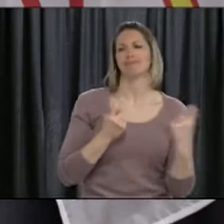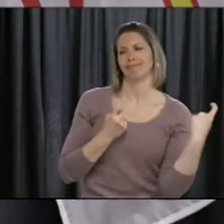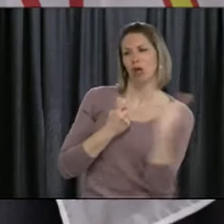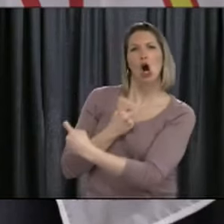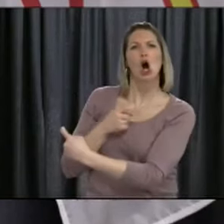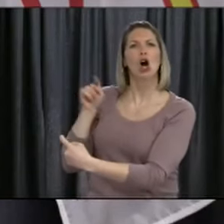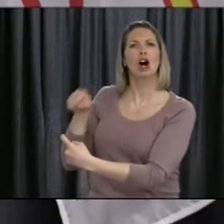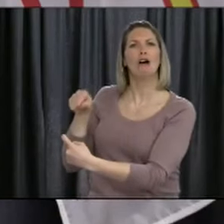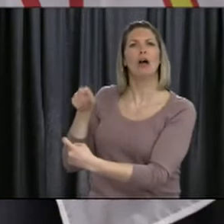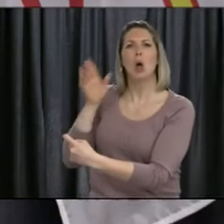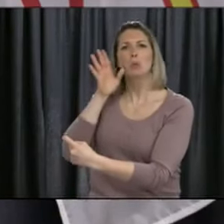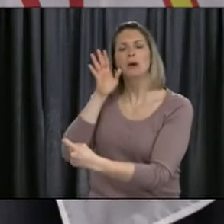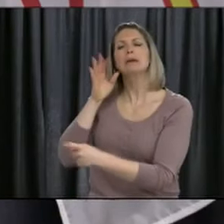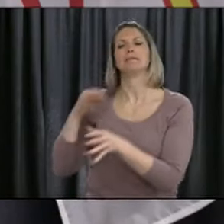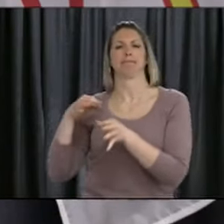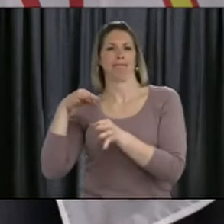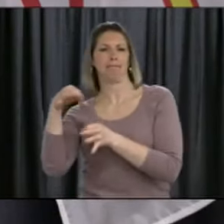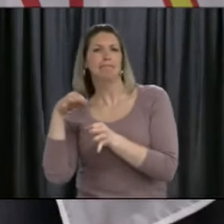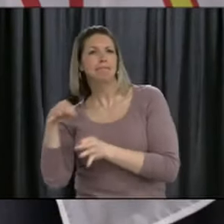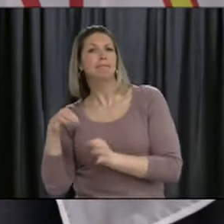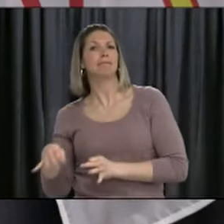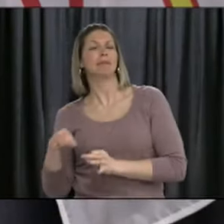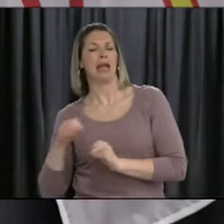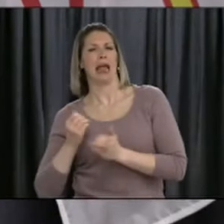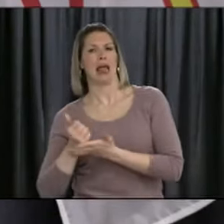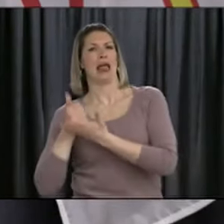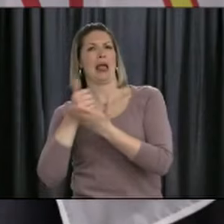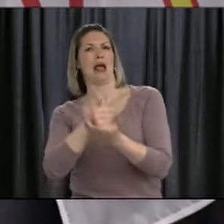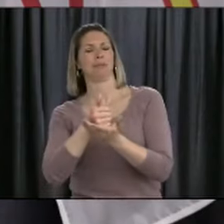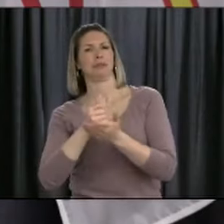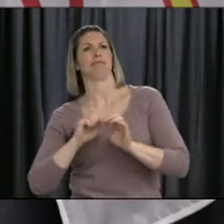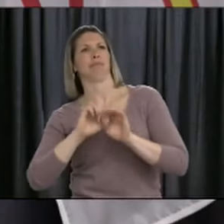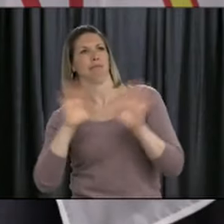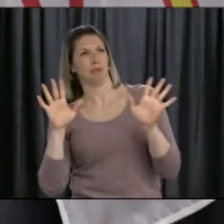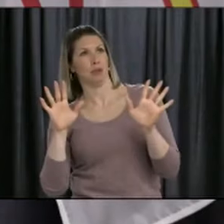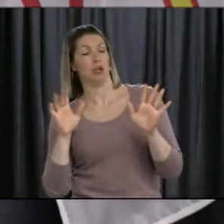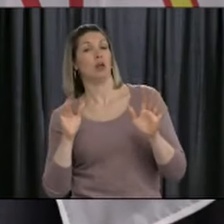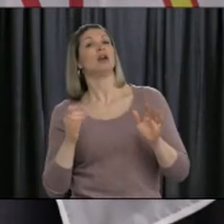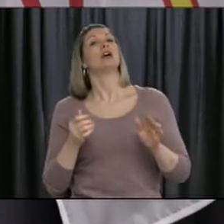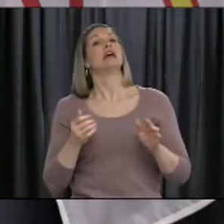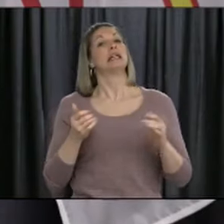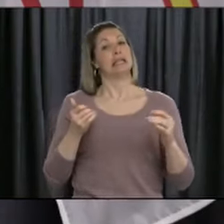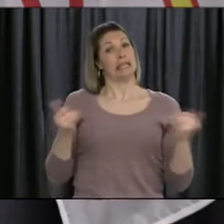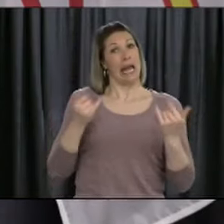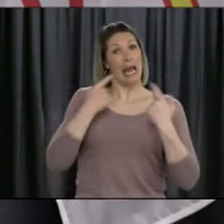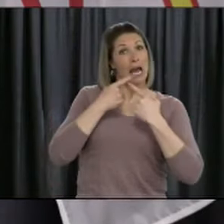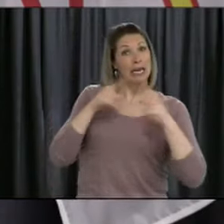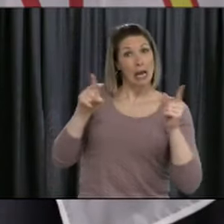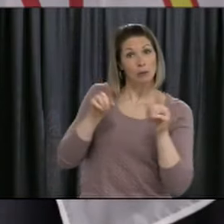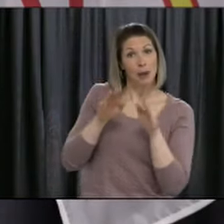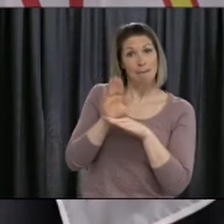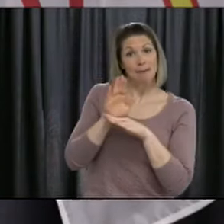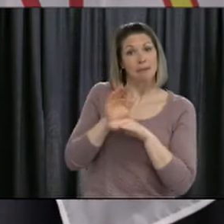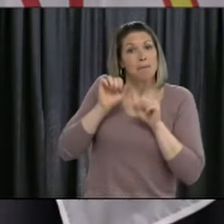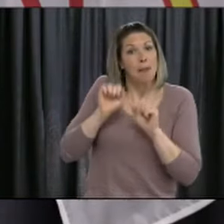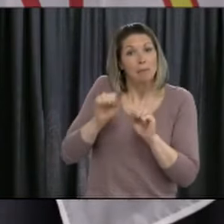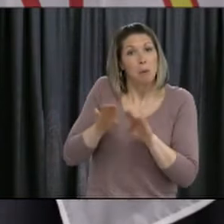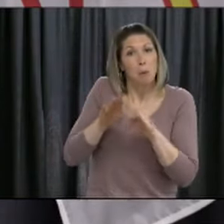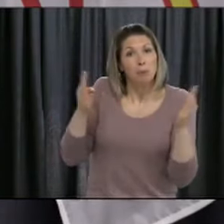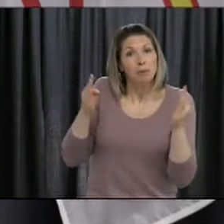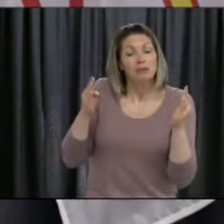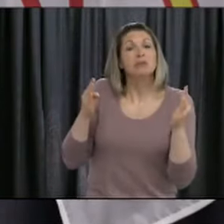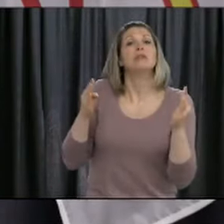you know, some time here announcing it today. But really it's the 11th as the effective date. So giving, you know, this timeline